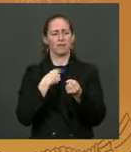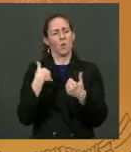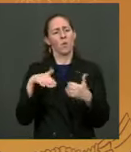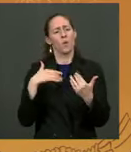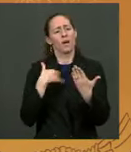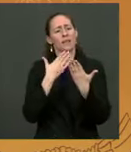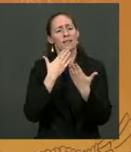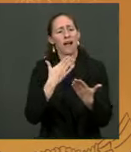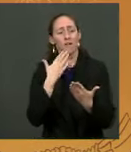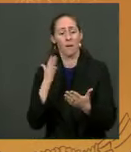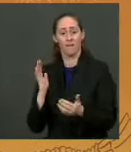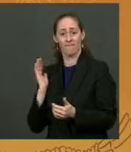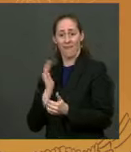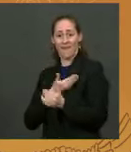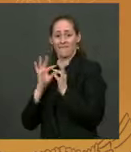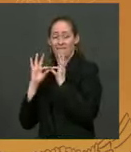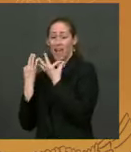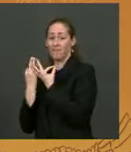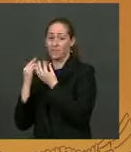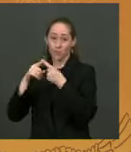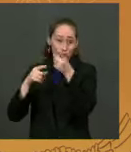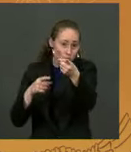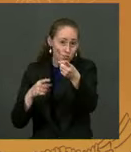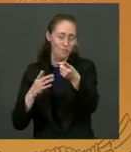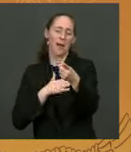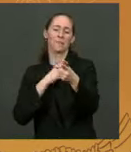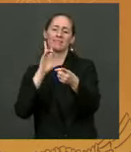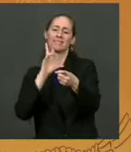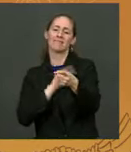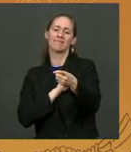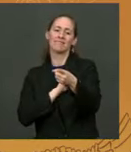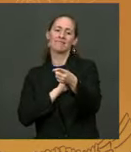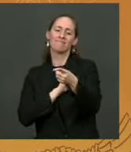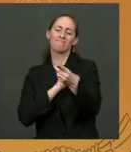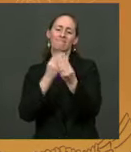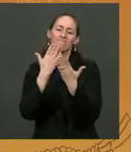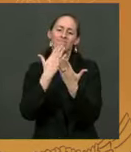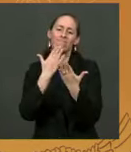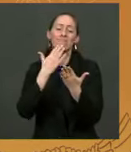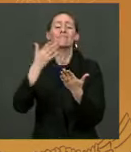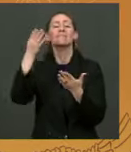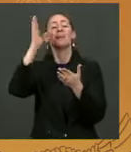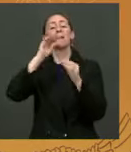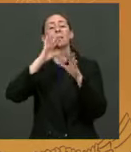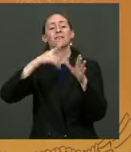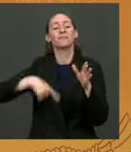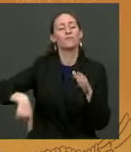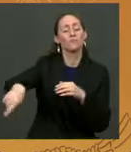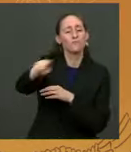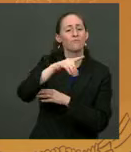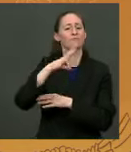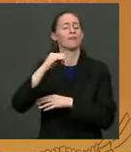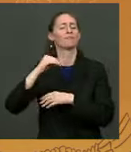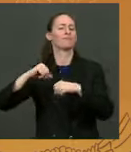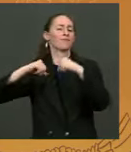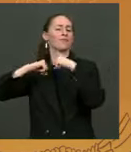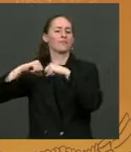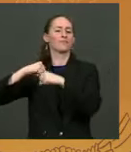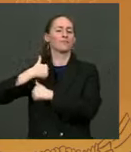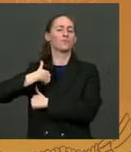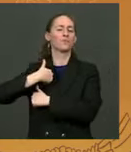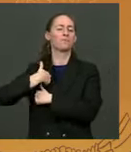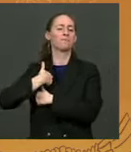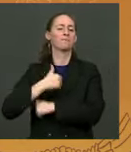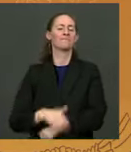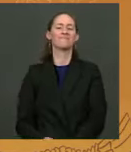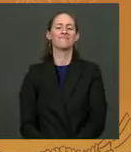we wish you a happy Thanksgiving, and may bless — God bless you all, and may God protect our troops, and may it get to the business of